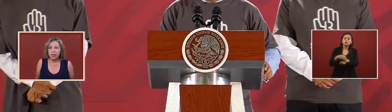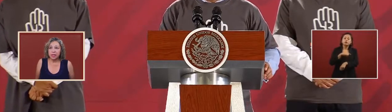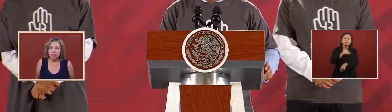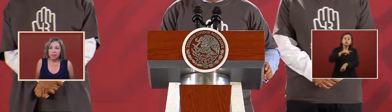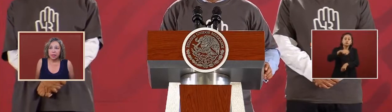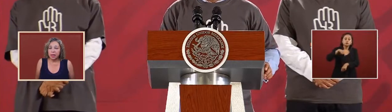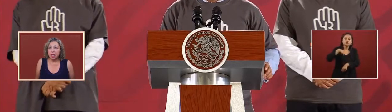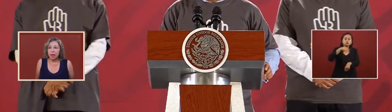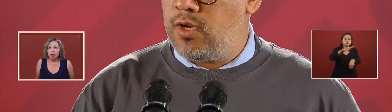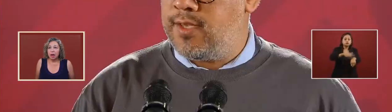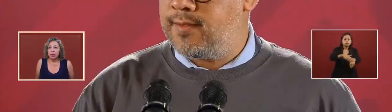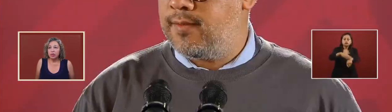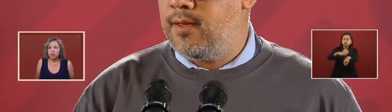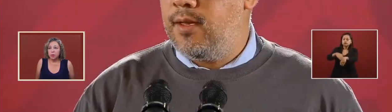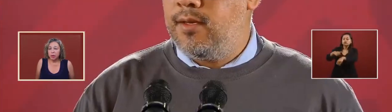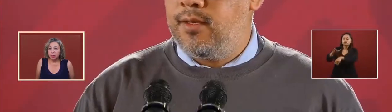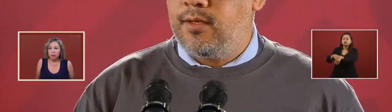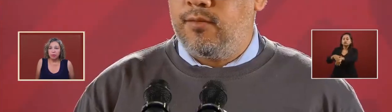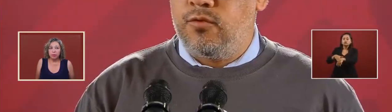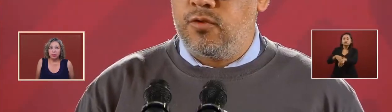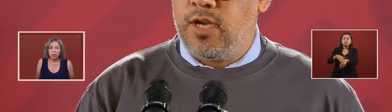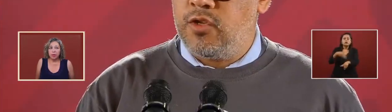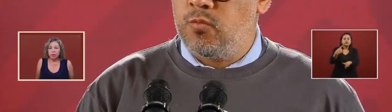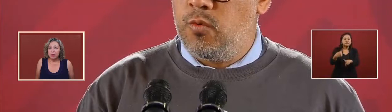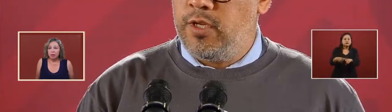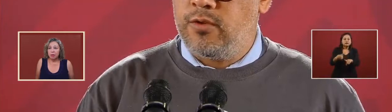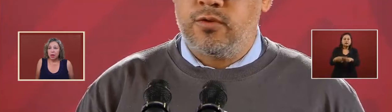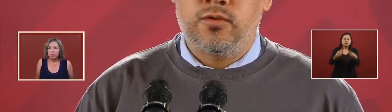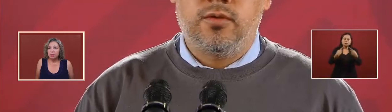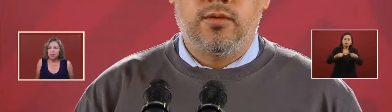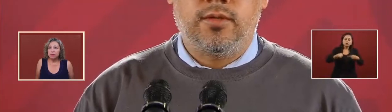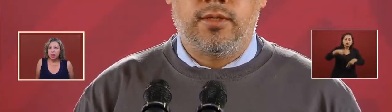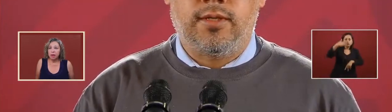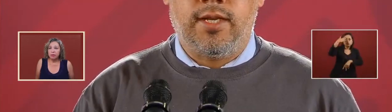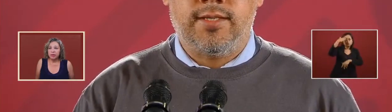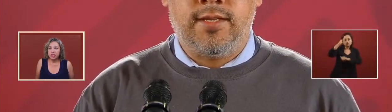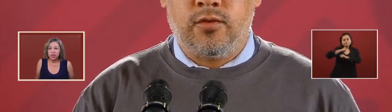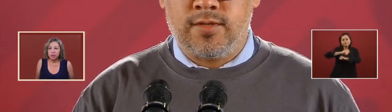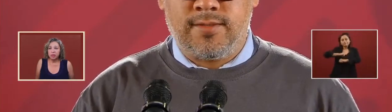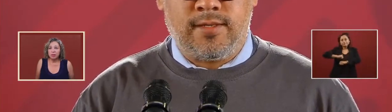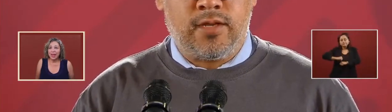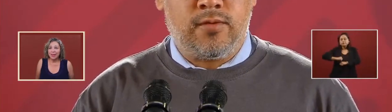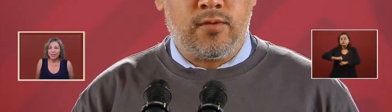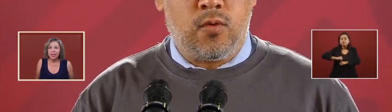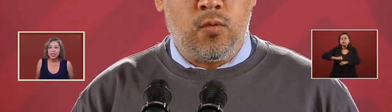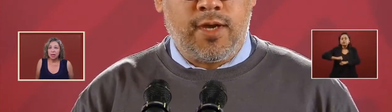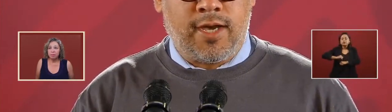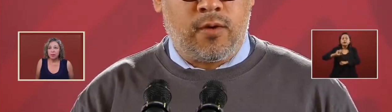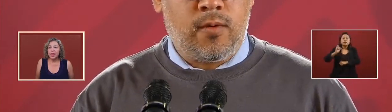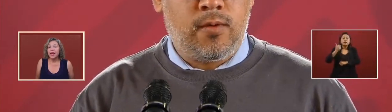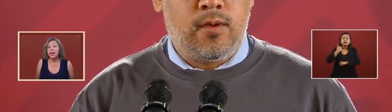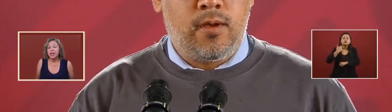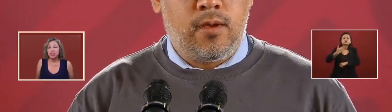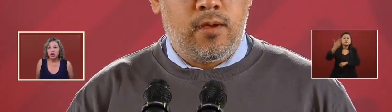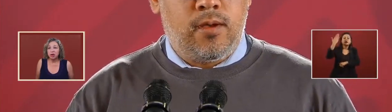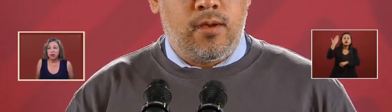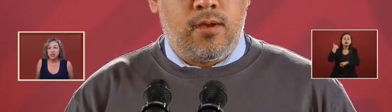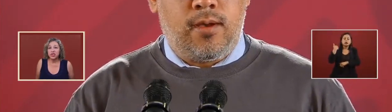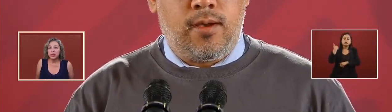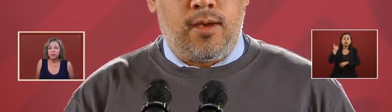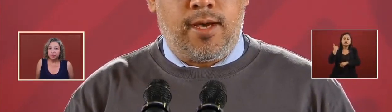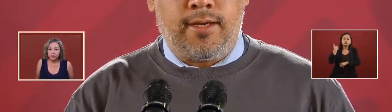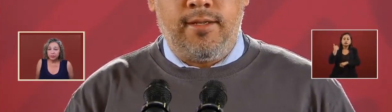cite all those people uh public officials that at that time had a